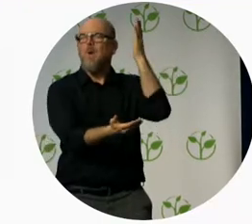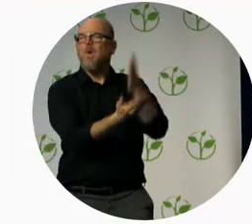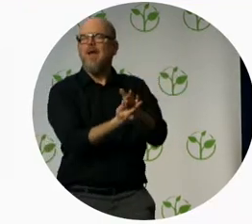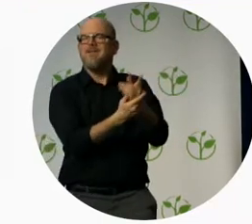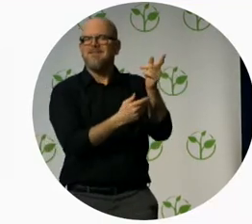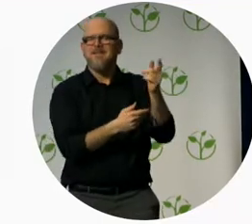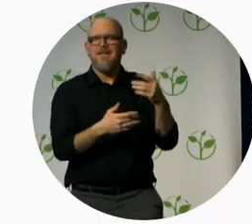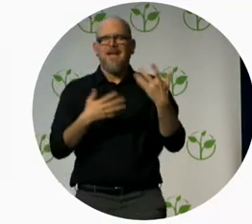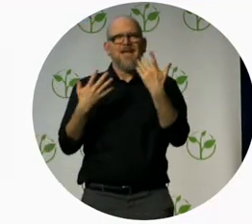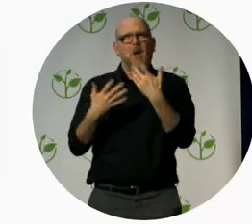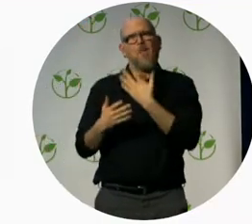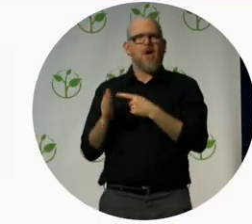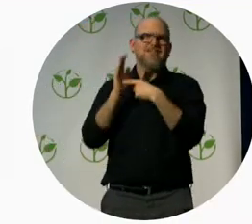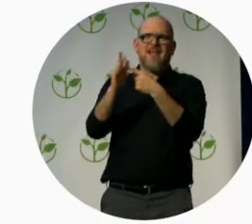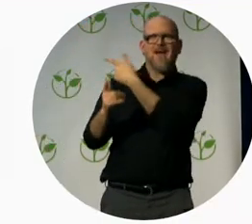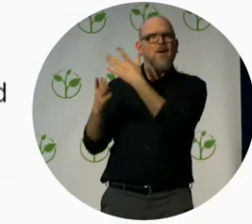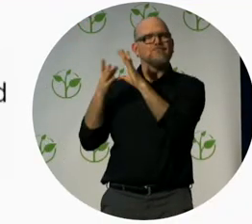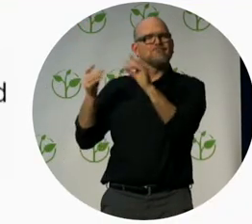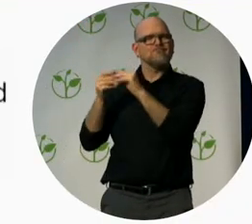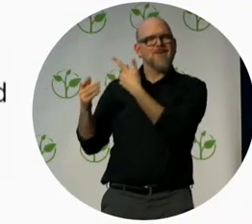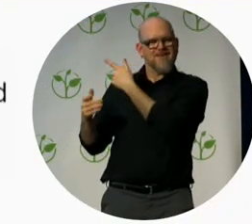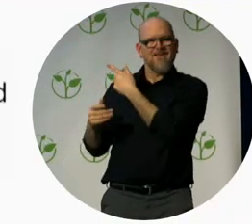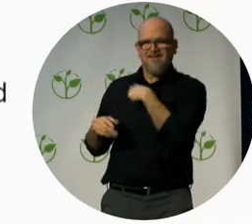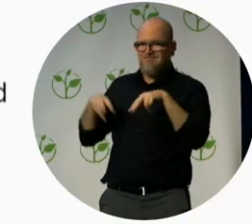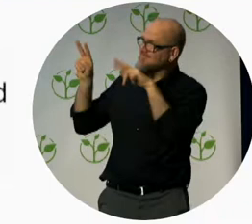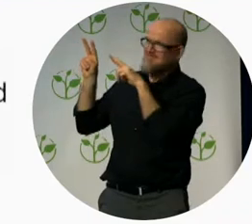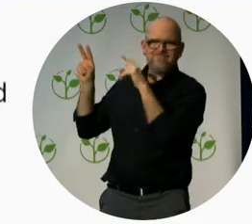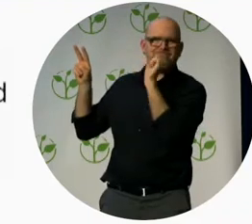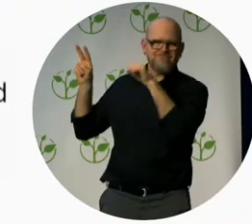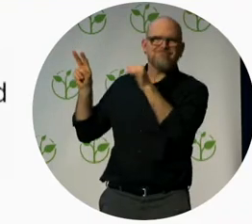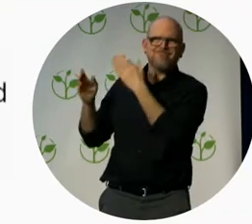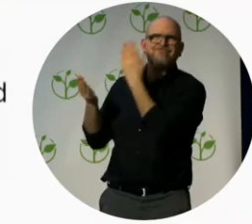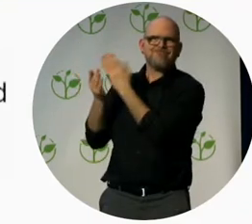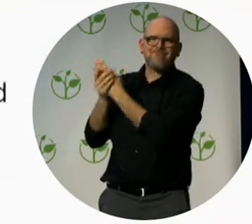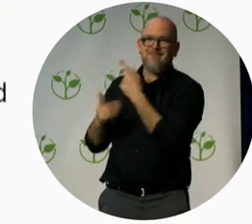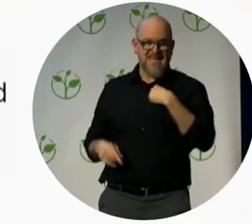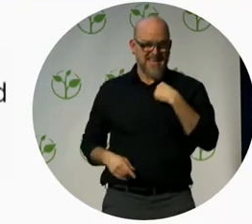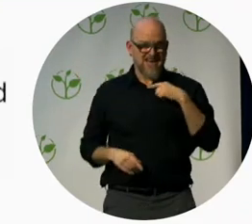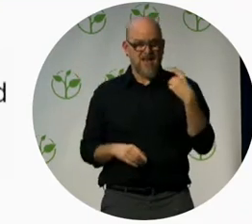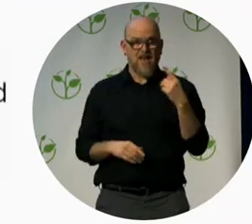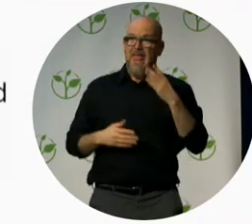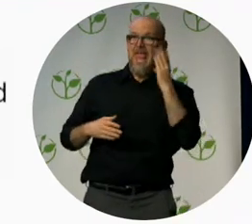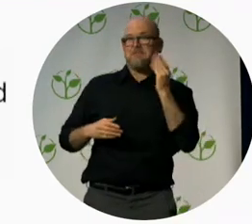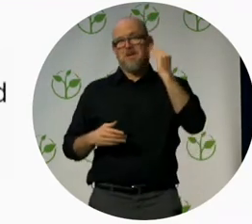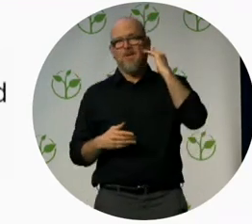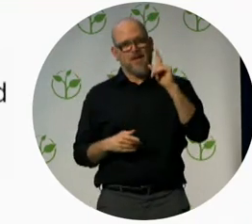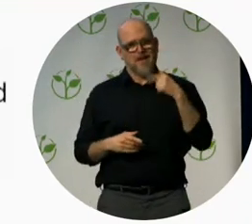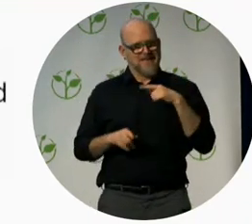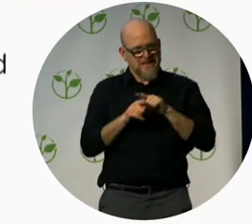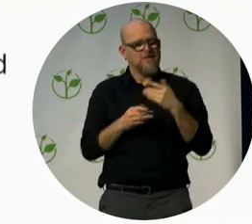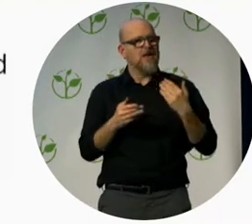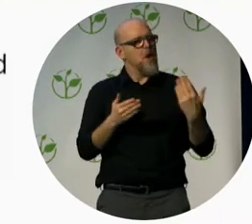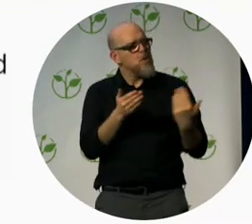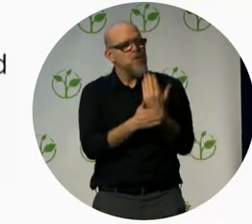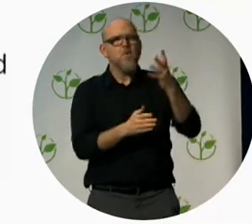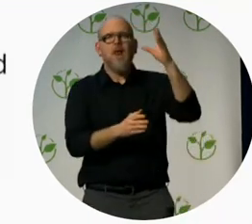beginning in our quest to think big and do big. We'll keep learning every day. And we look forward to learning